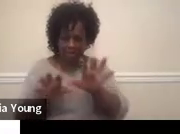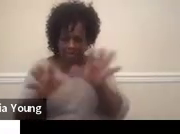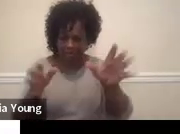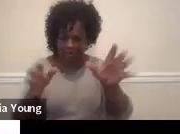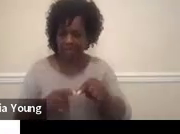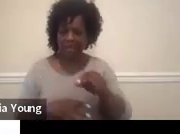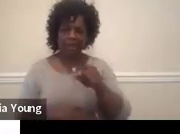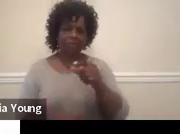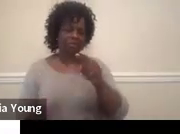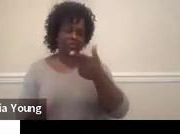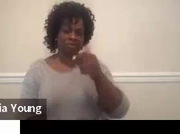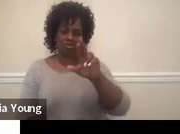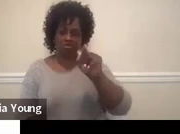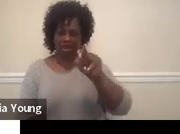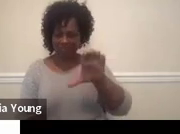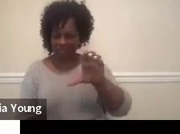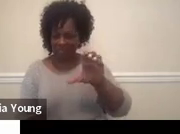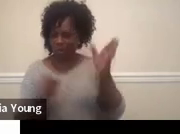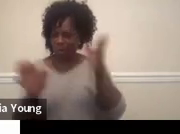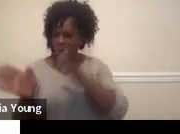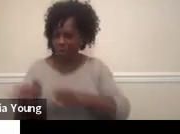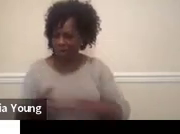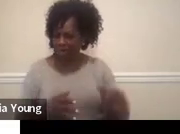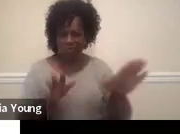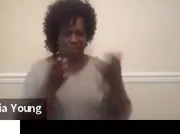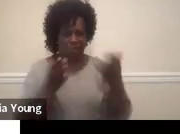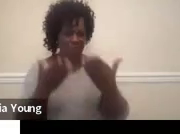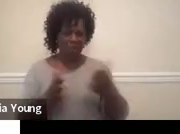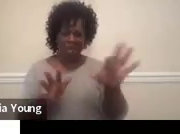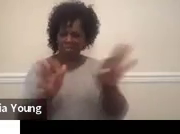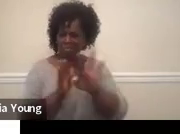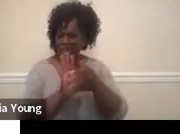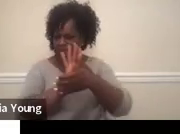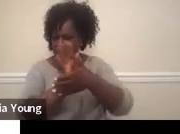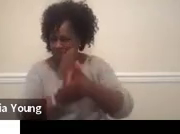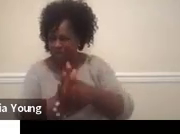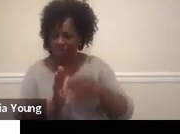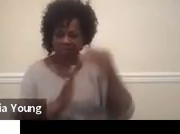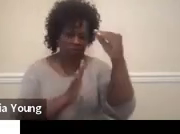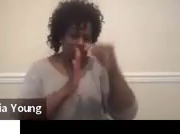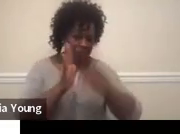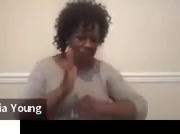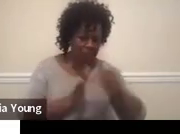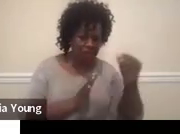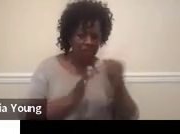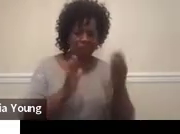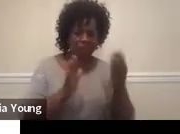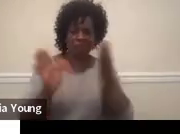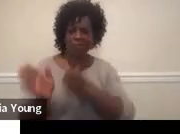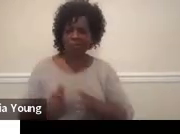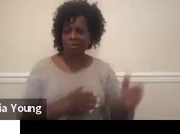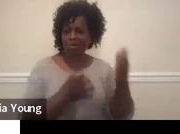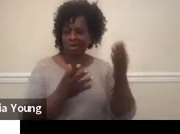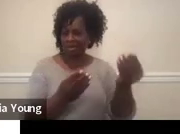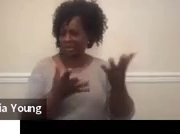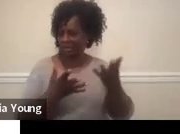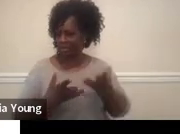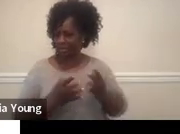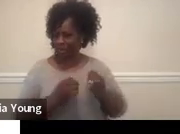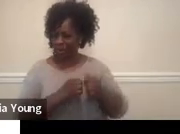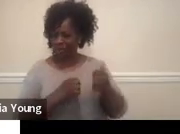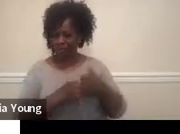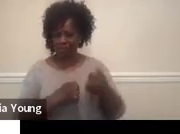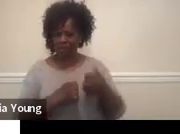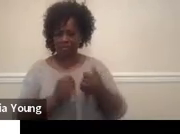organizer. And I would say, pick two videos and fill out this graphic organizer and tell me, because the videos go over,